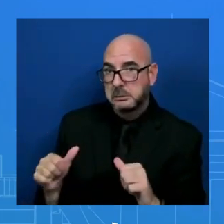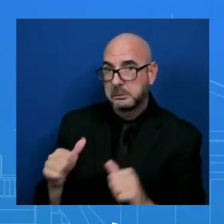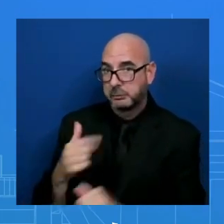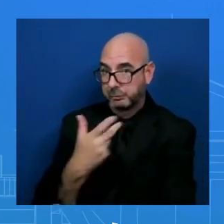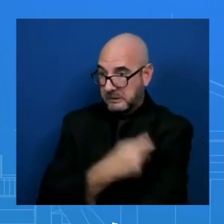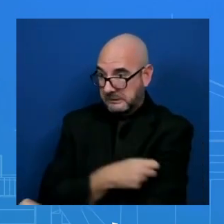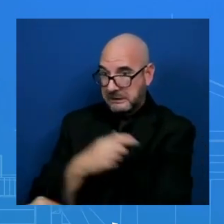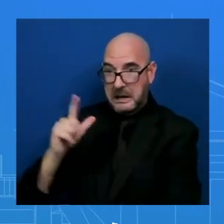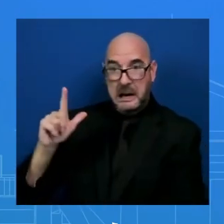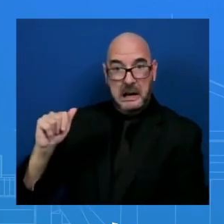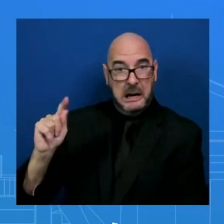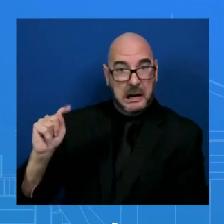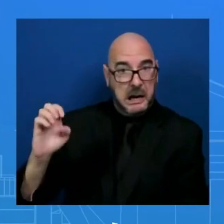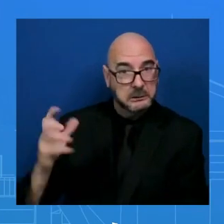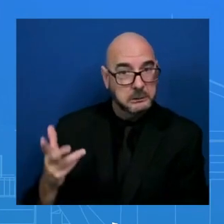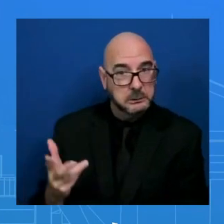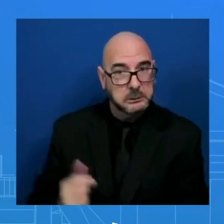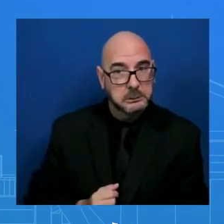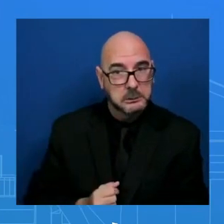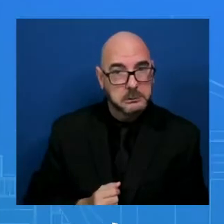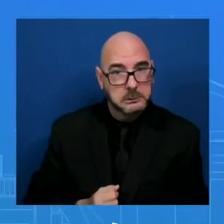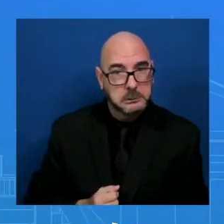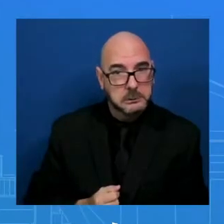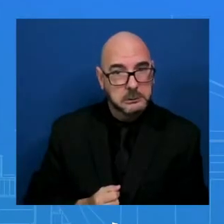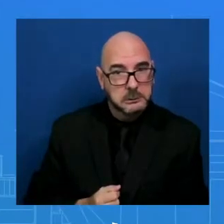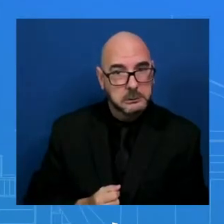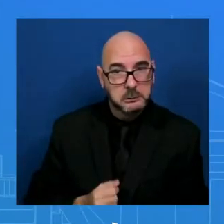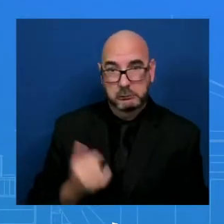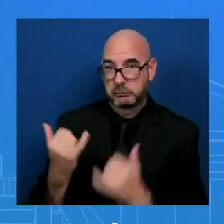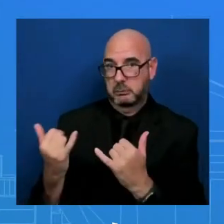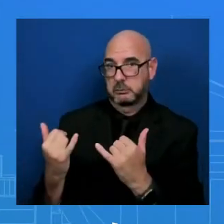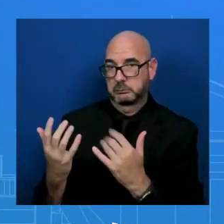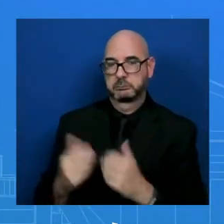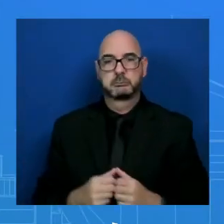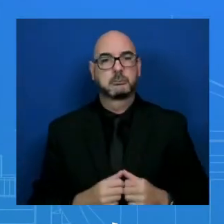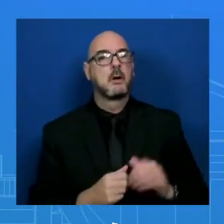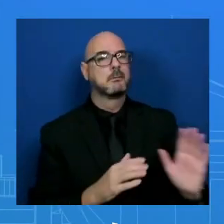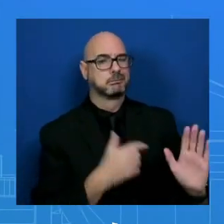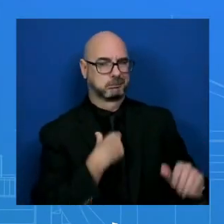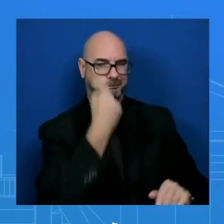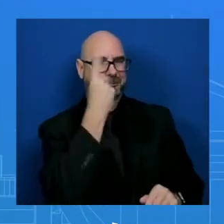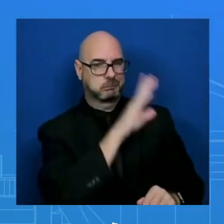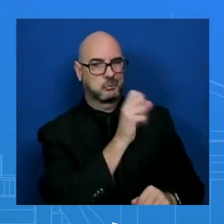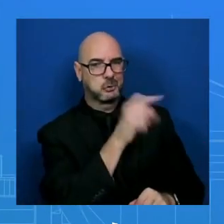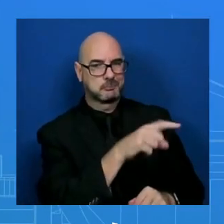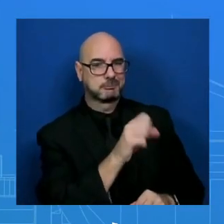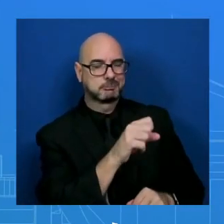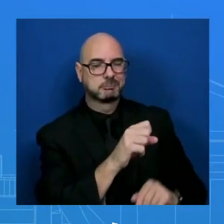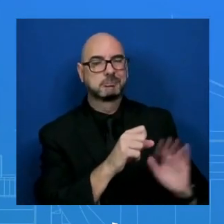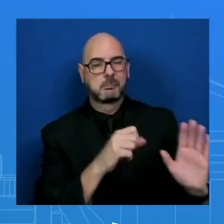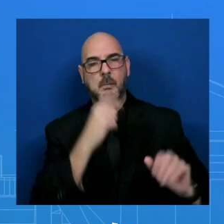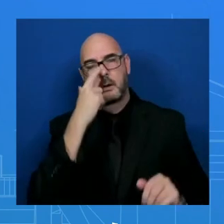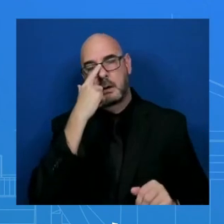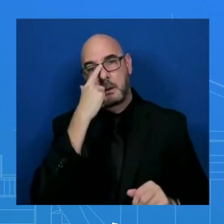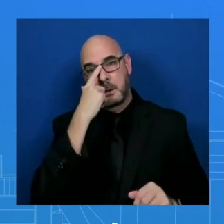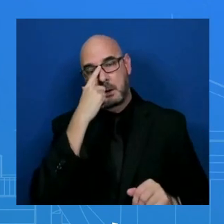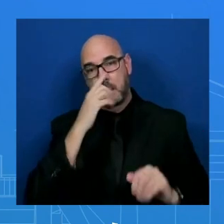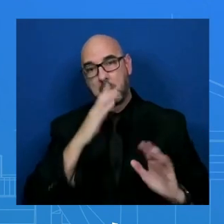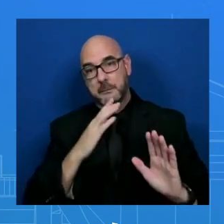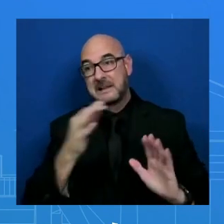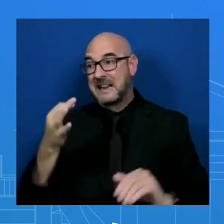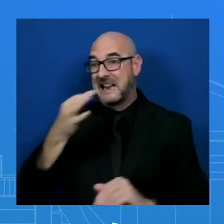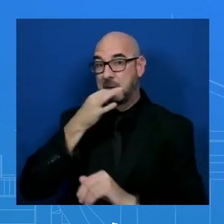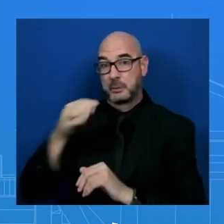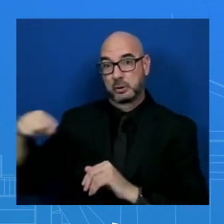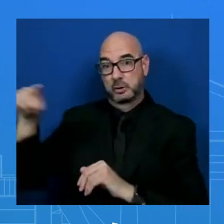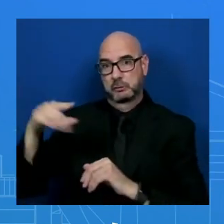immunization that is in the population? No, totally understand the question. That is – the experts feel that – and again, we listen to